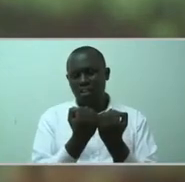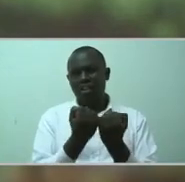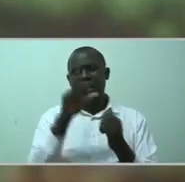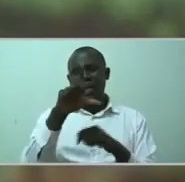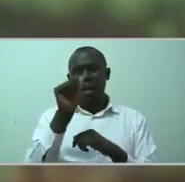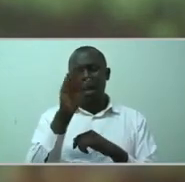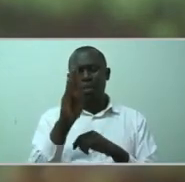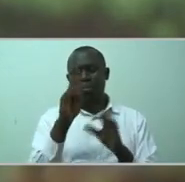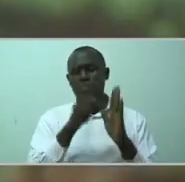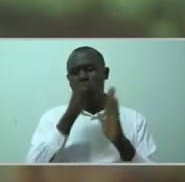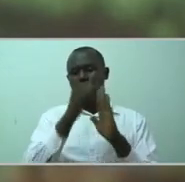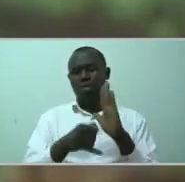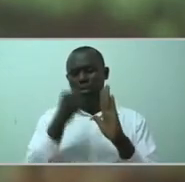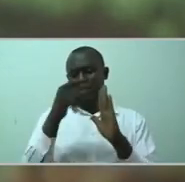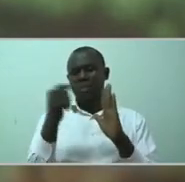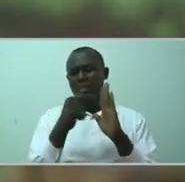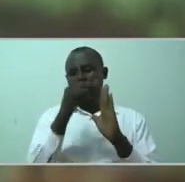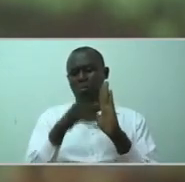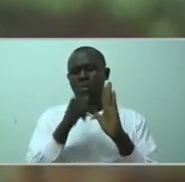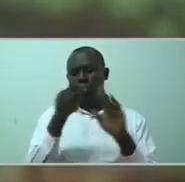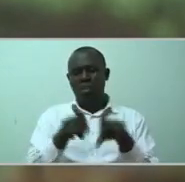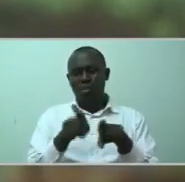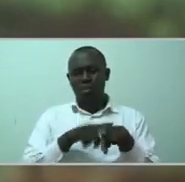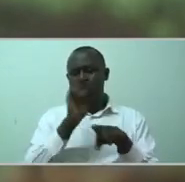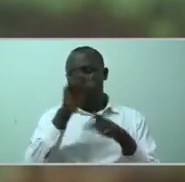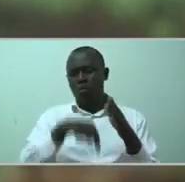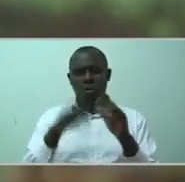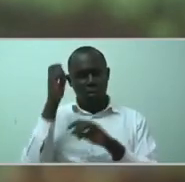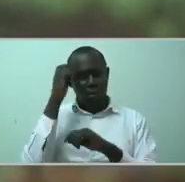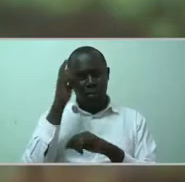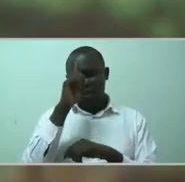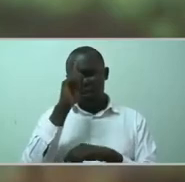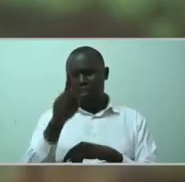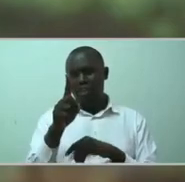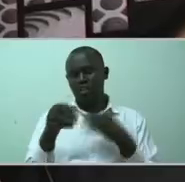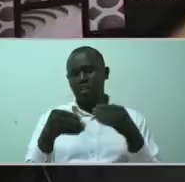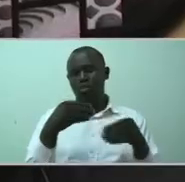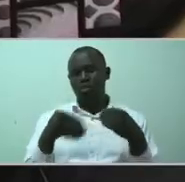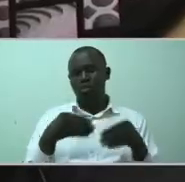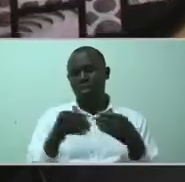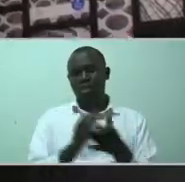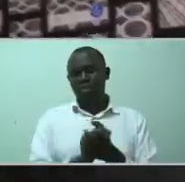is a project that is tackling both mental and intellectual disabilities.